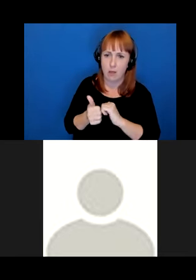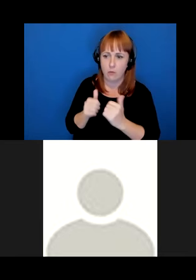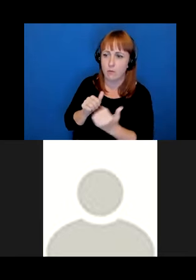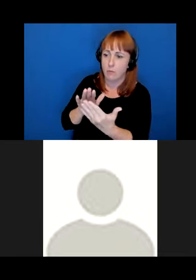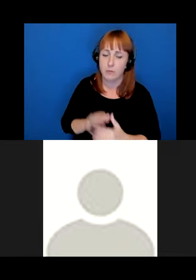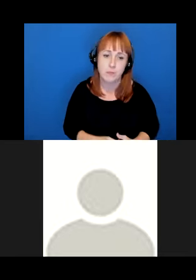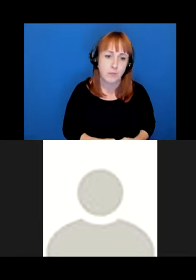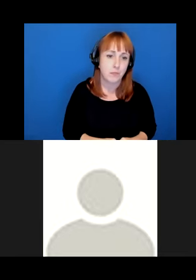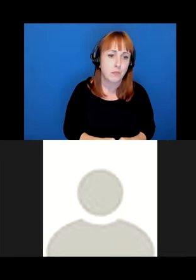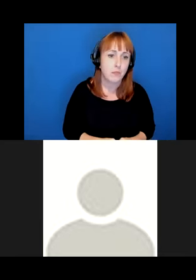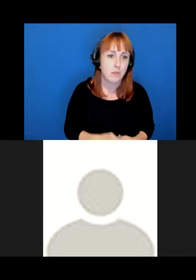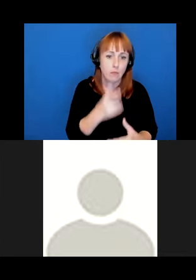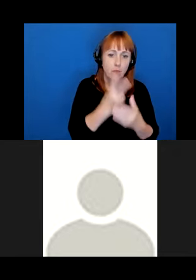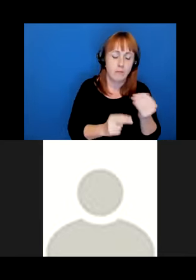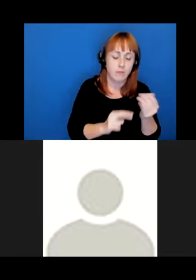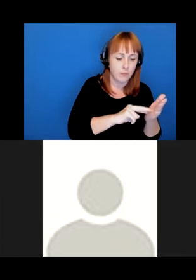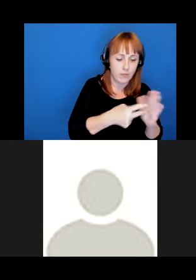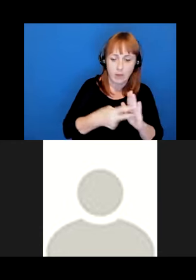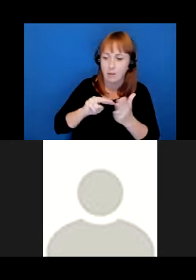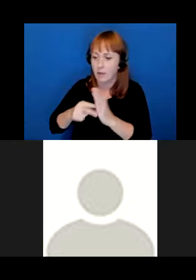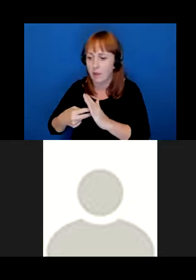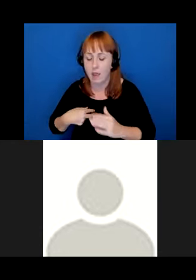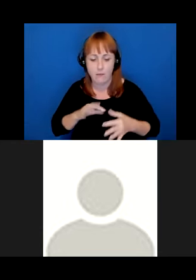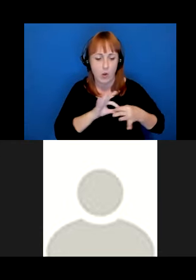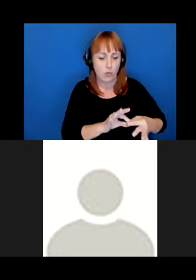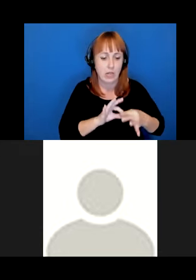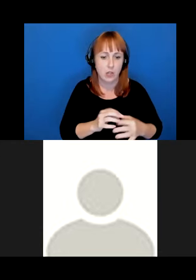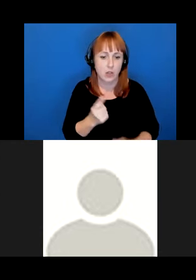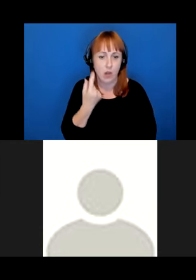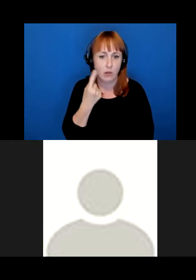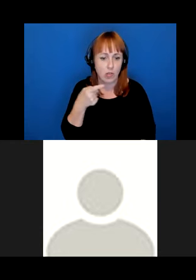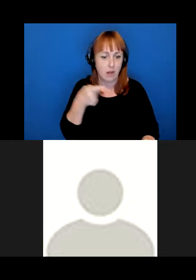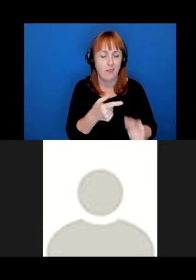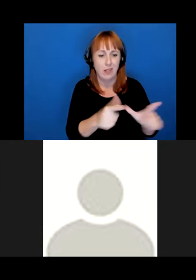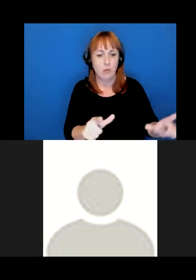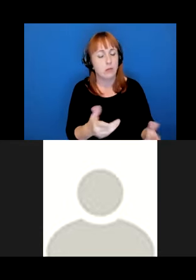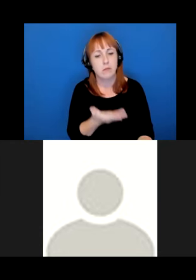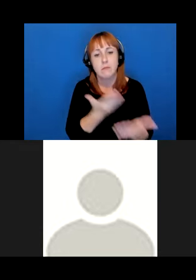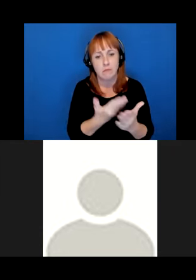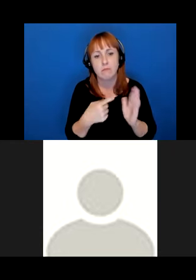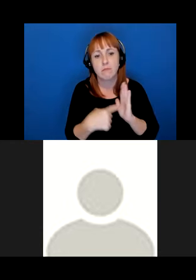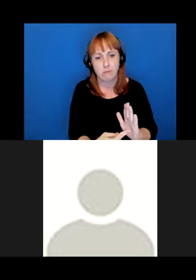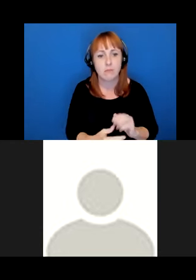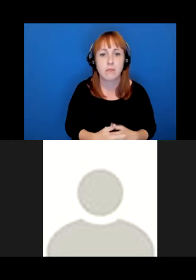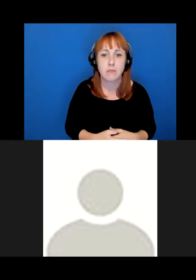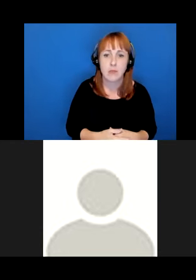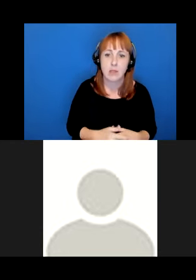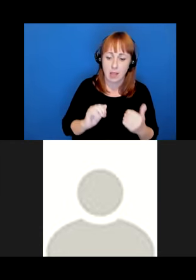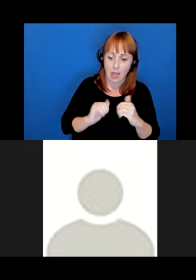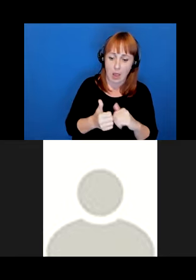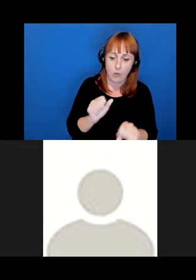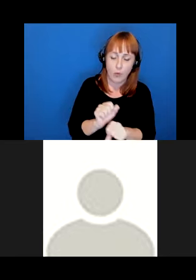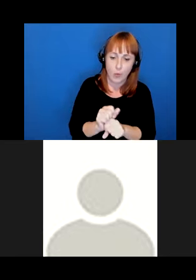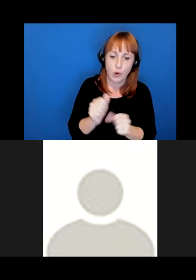In both of these definitions, relational understanding of language is self evident, and these individuals do language work in ways that are grounded in